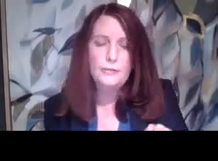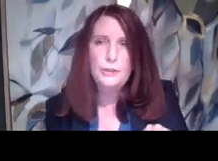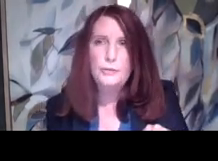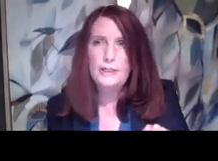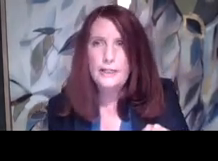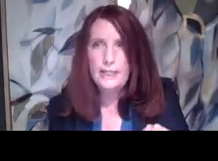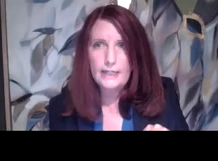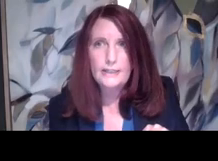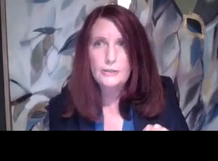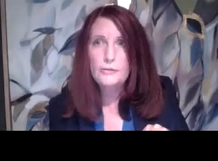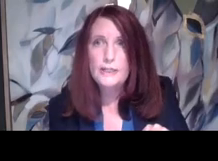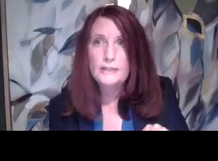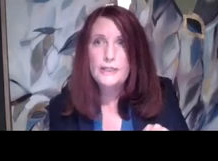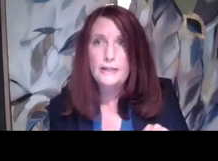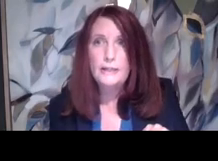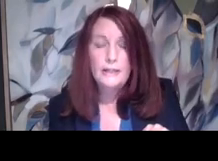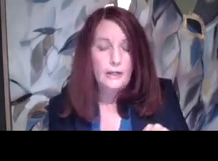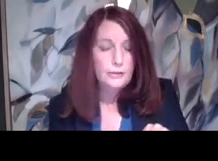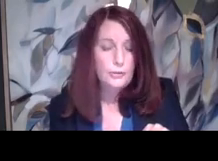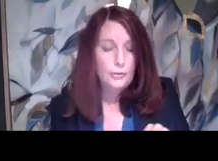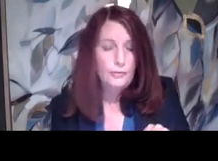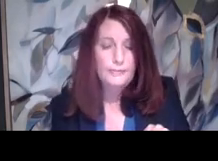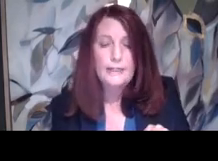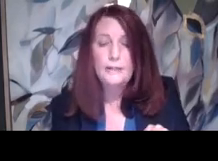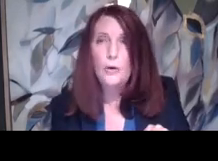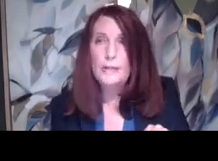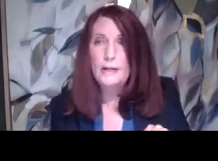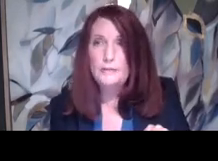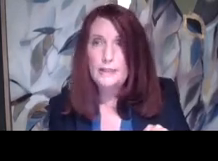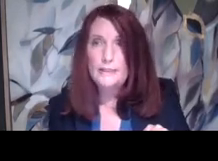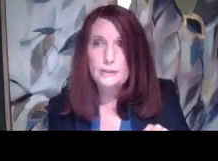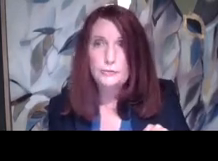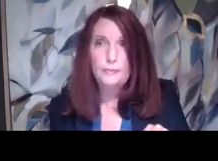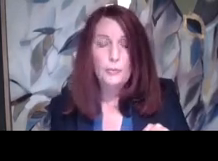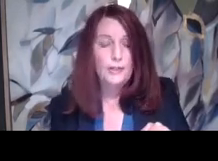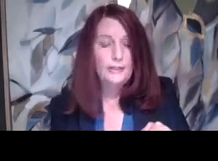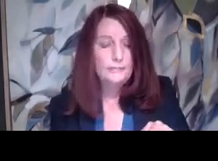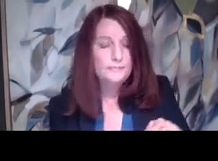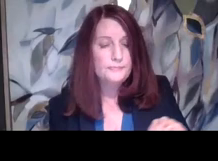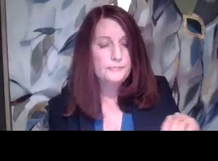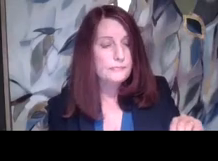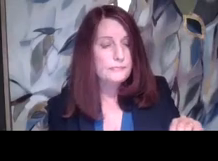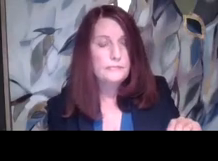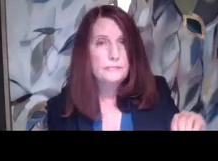against another student. Again, these are things that a school may not know about unless it's reported.